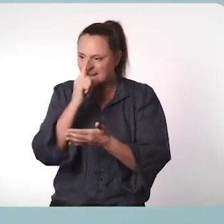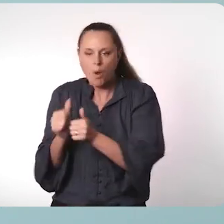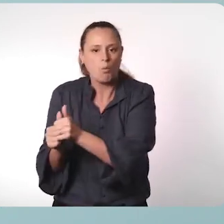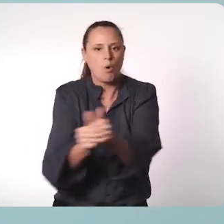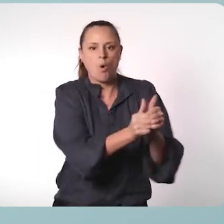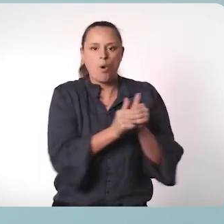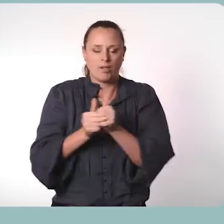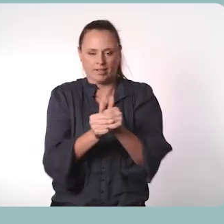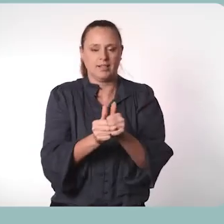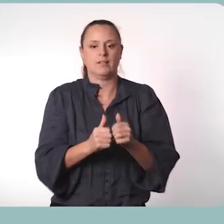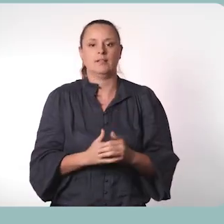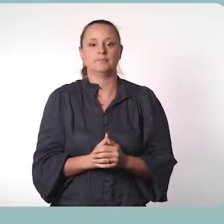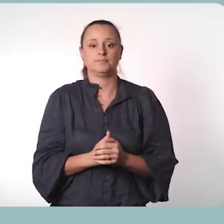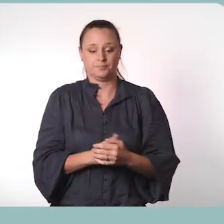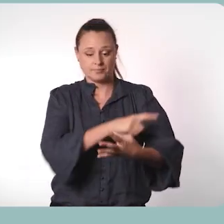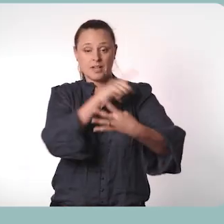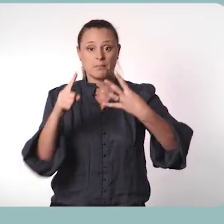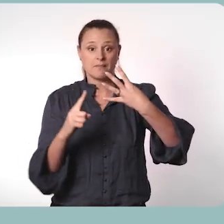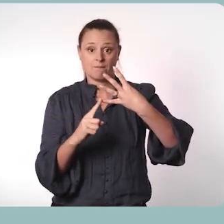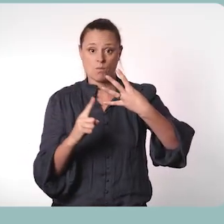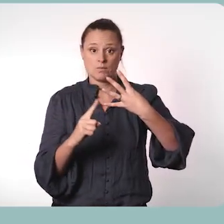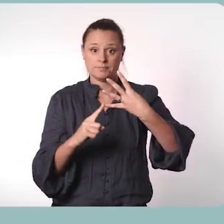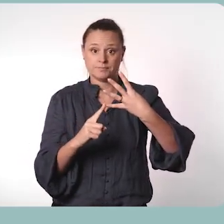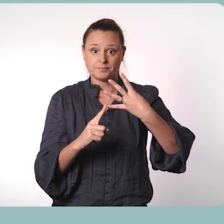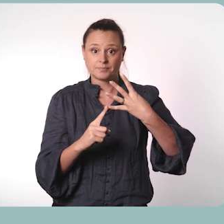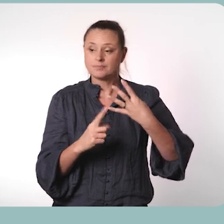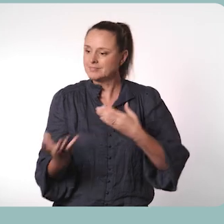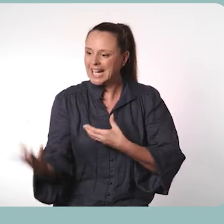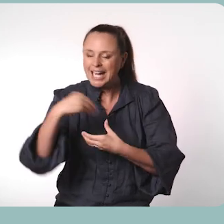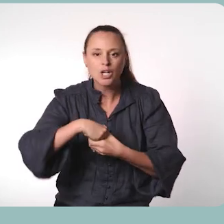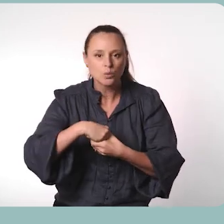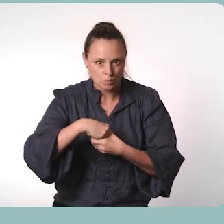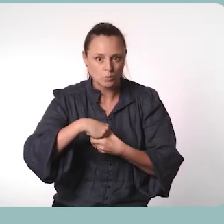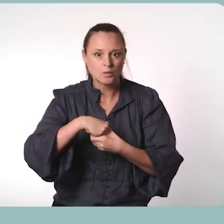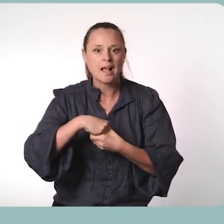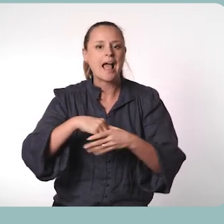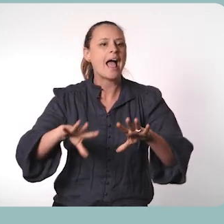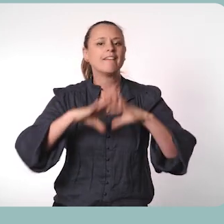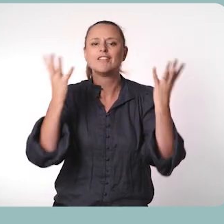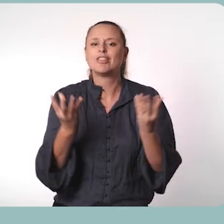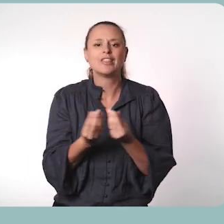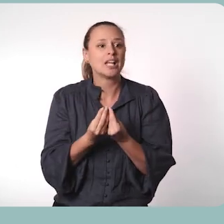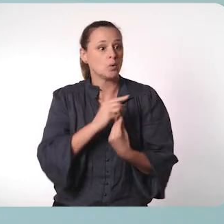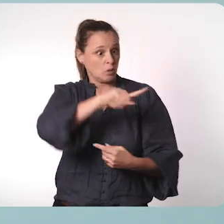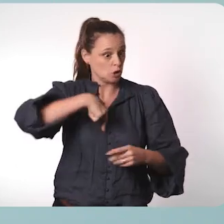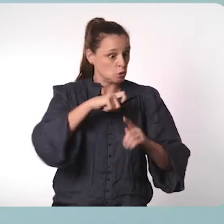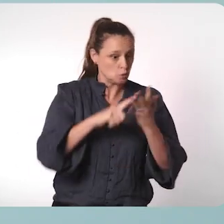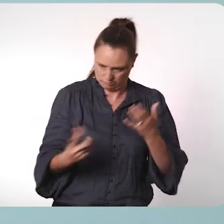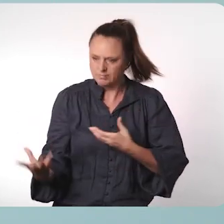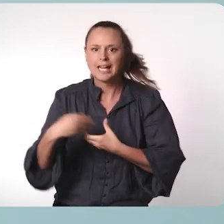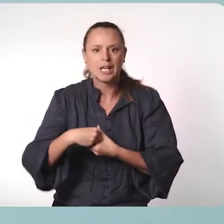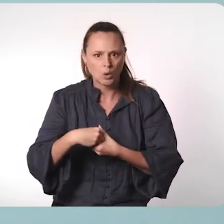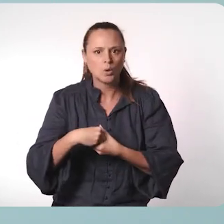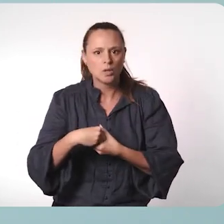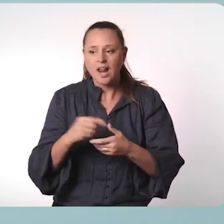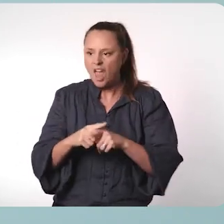negative stereotypes. Action four is about including women and girls with disabilities in everything we do. We need to make